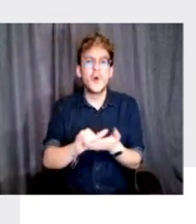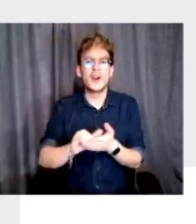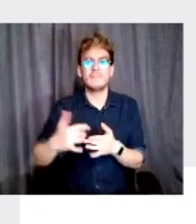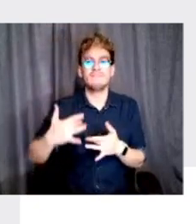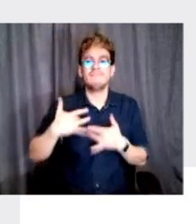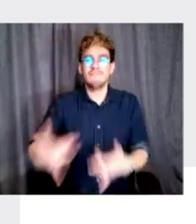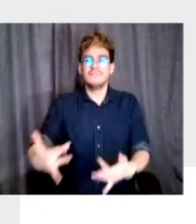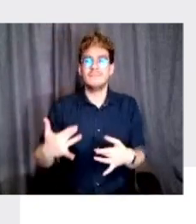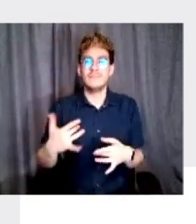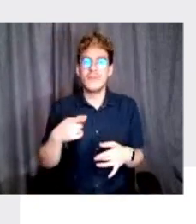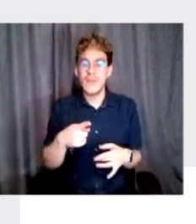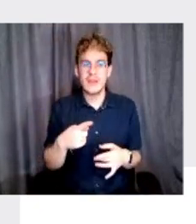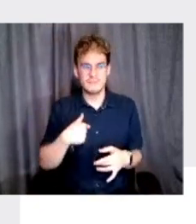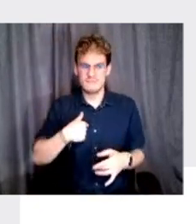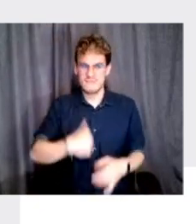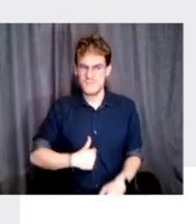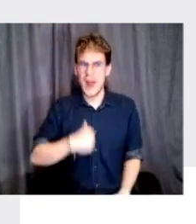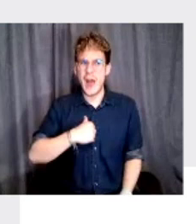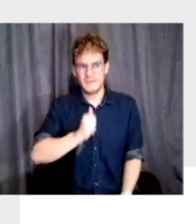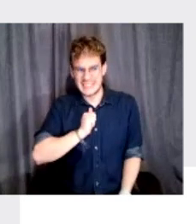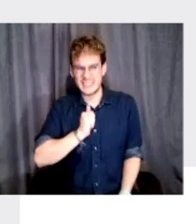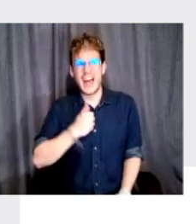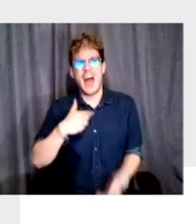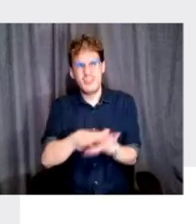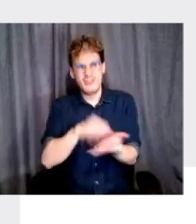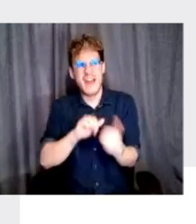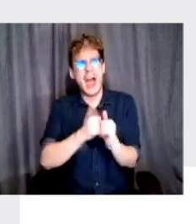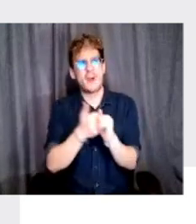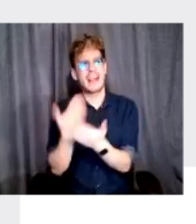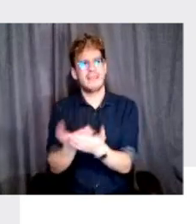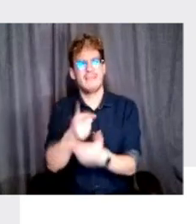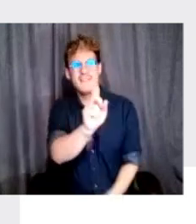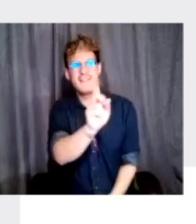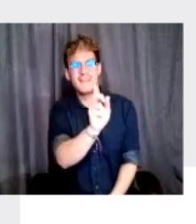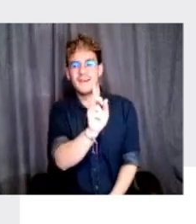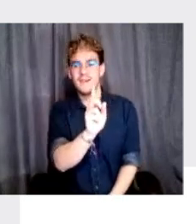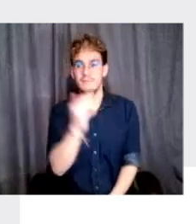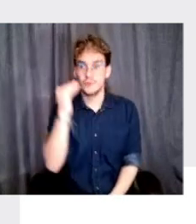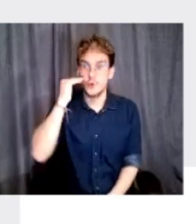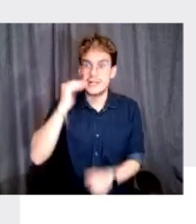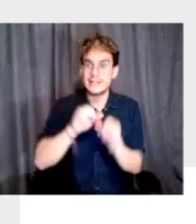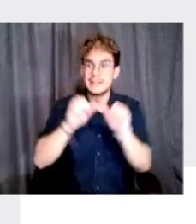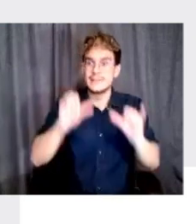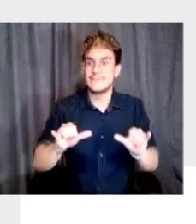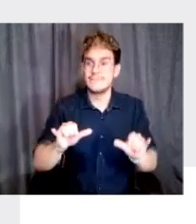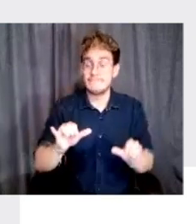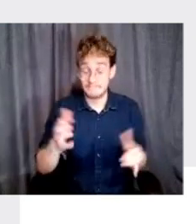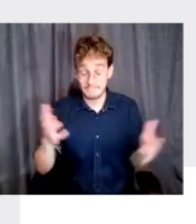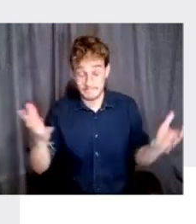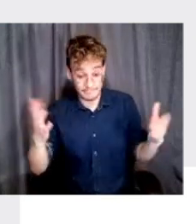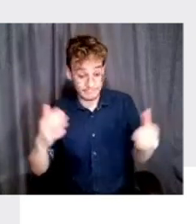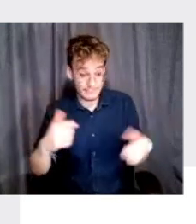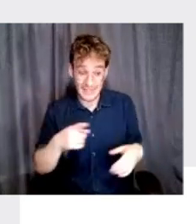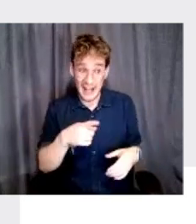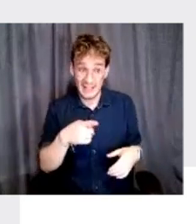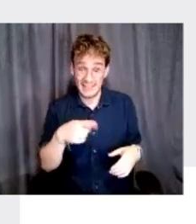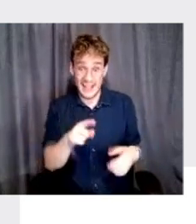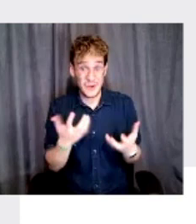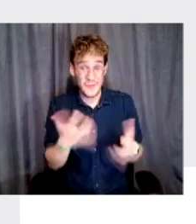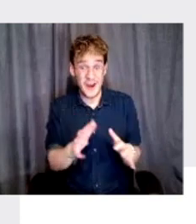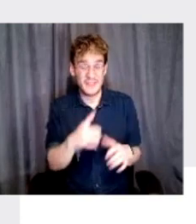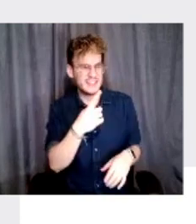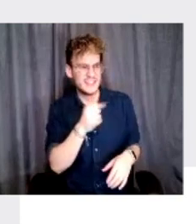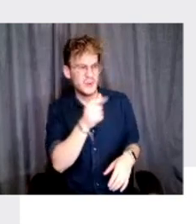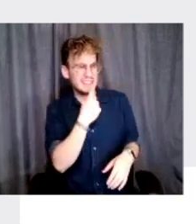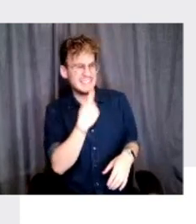New Yorkers that they're really proud of really learning and knowing the system. And, you know, they don't want to be told how to, how